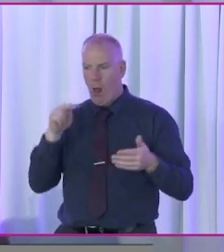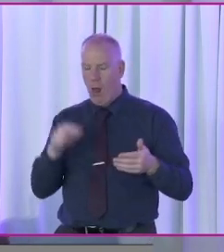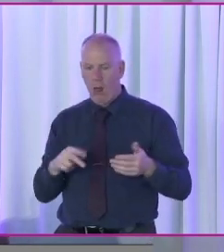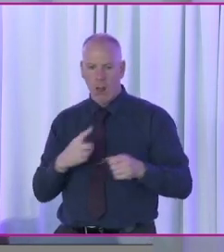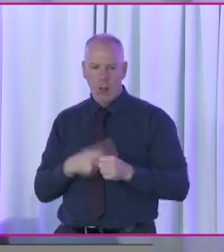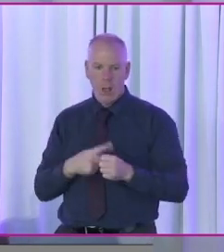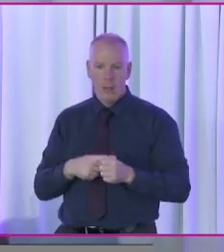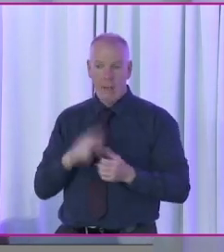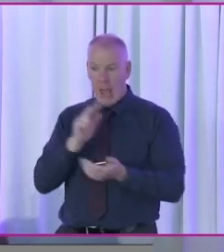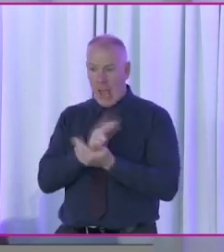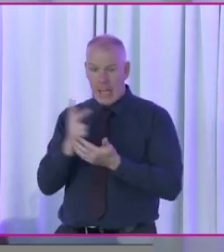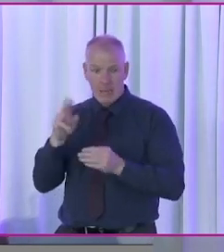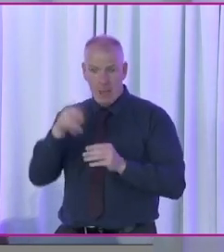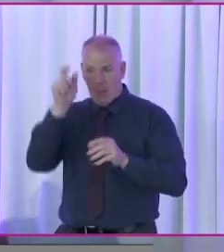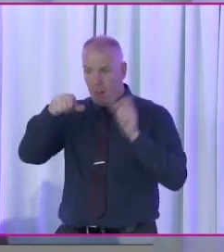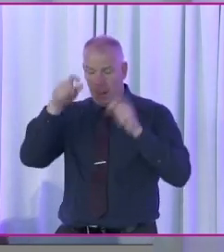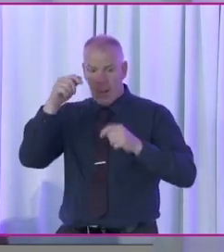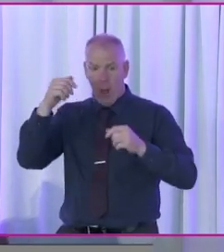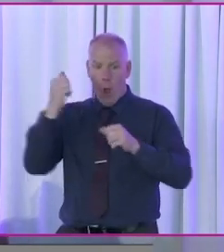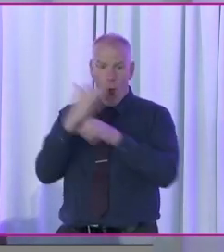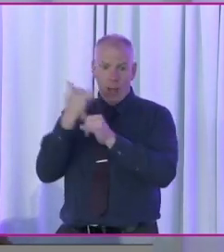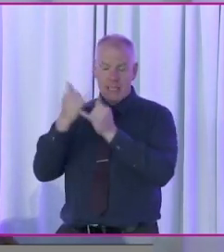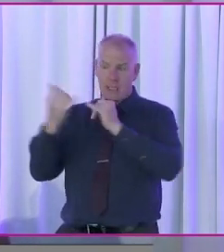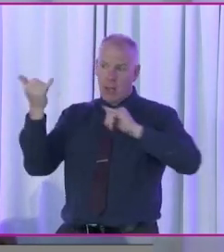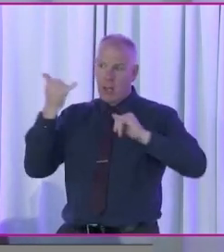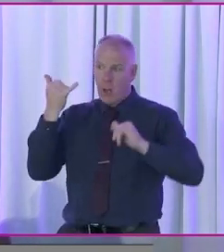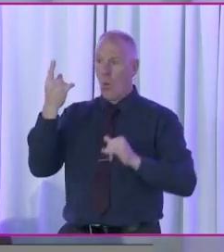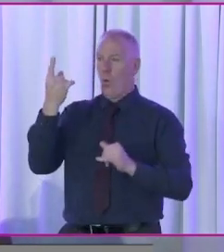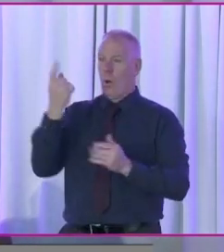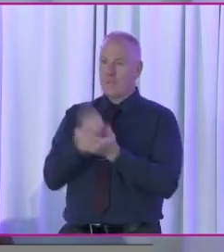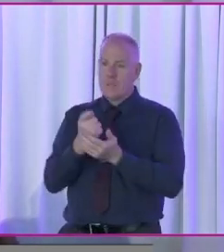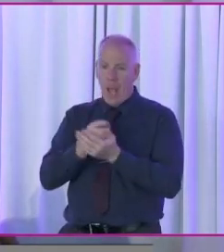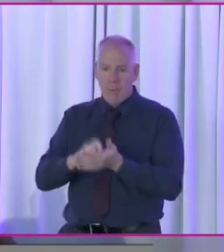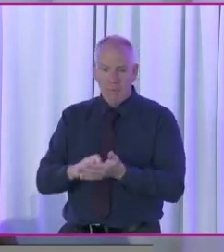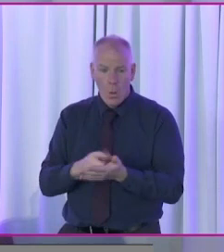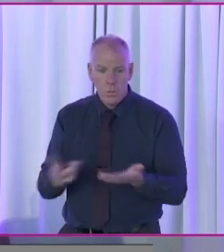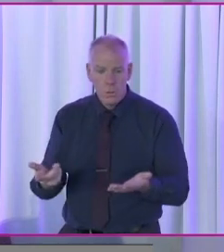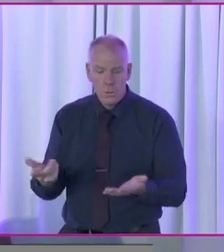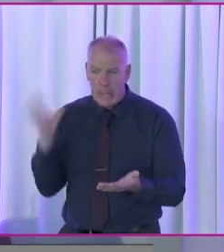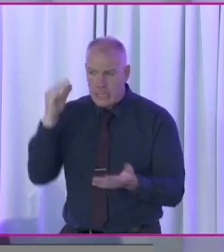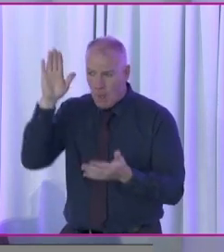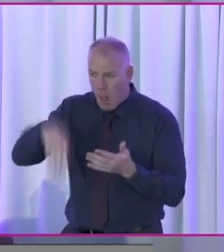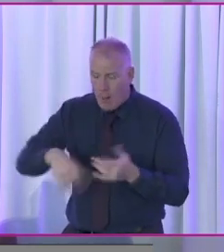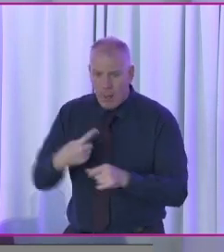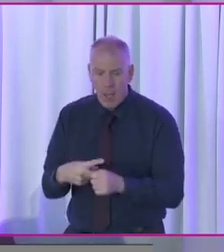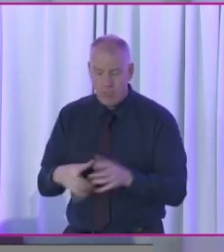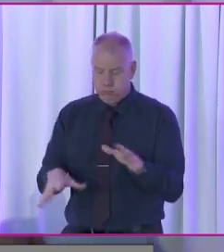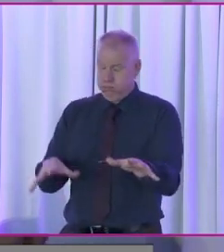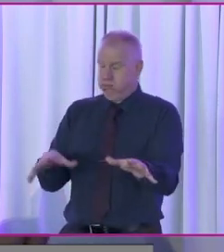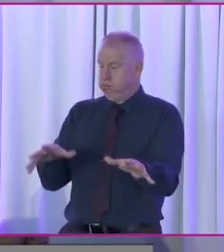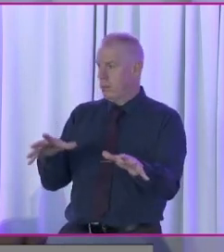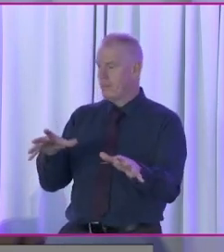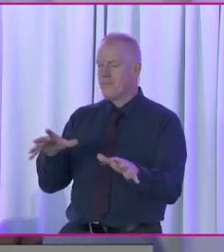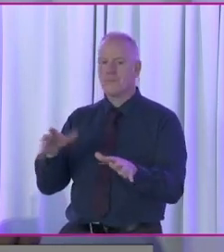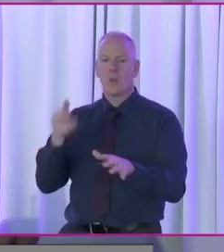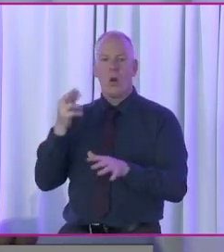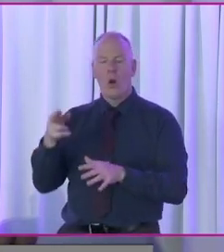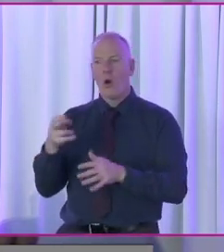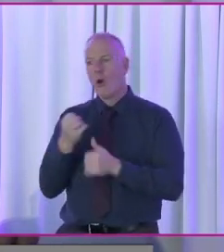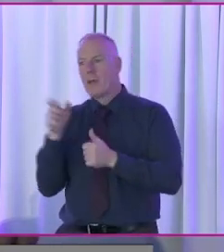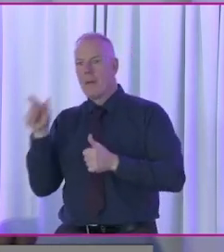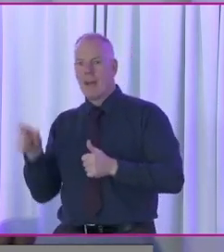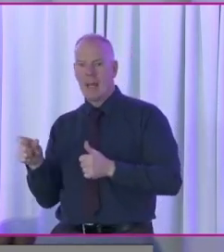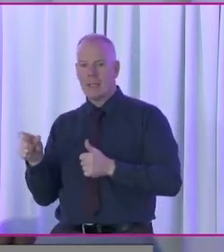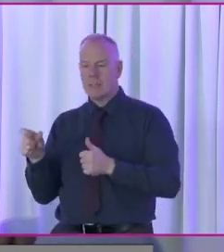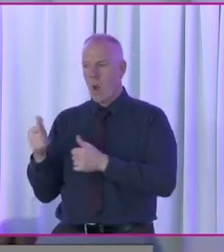you're talking about 18 candidates, you can listen to all their details. You only get one go at it each time before you can listen to them all again. And then you've got another hand holding